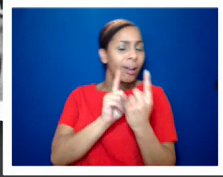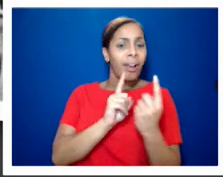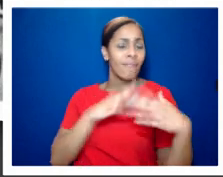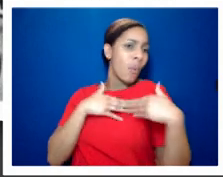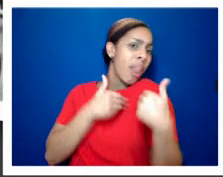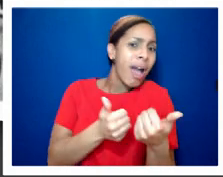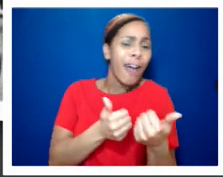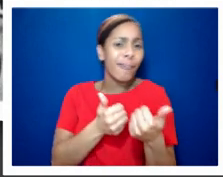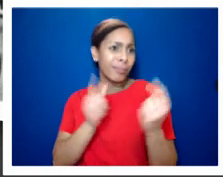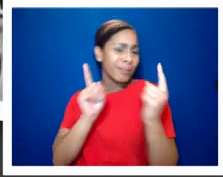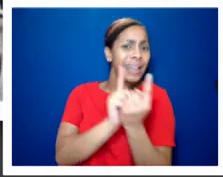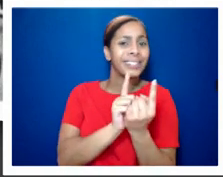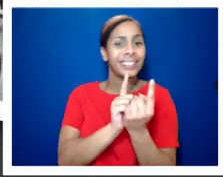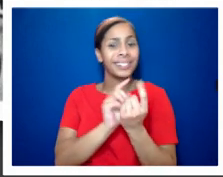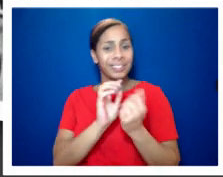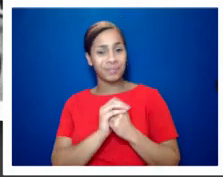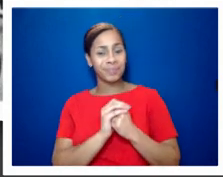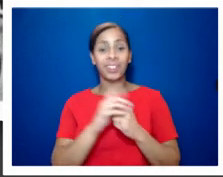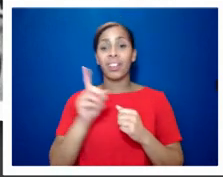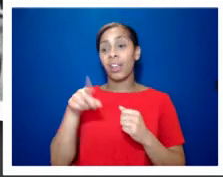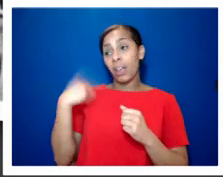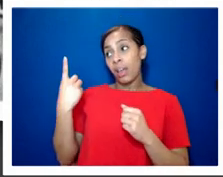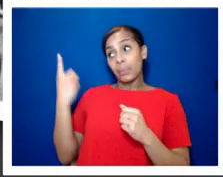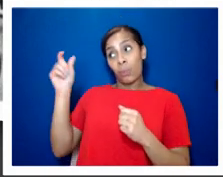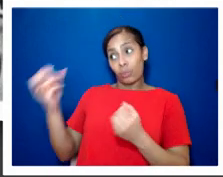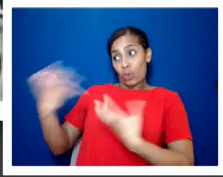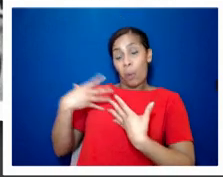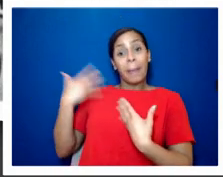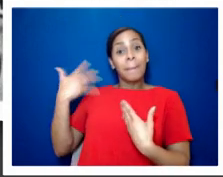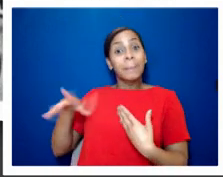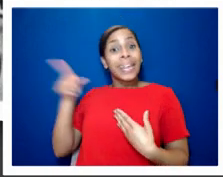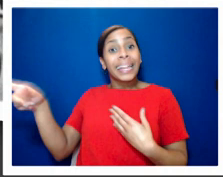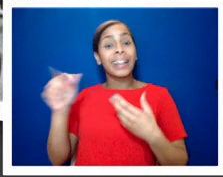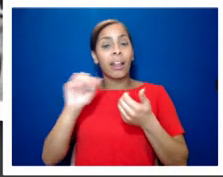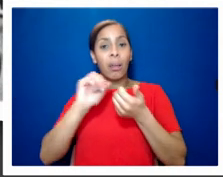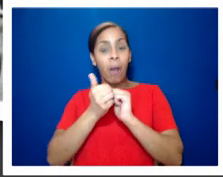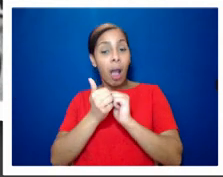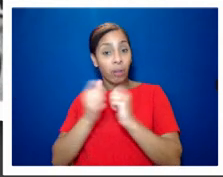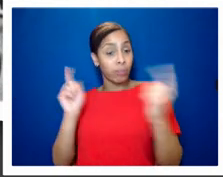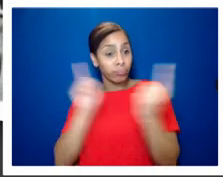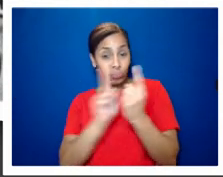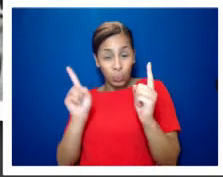told me that he met his partner of 24 years during one of these lobbying meetings that took place at westminster